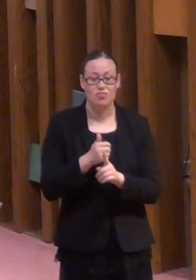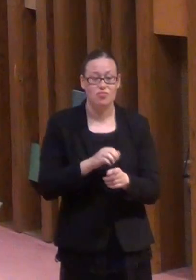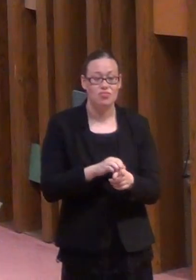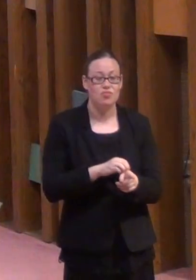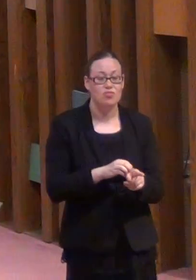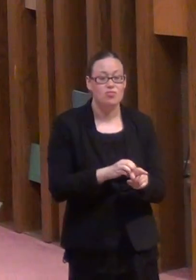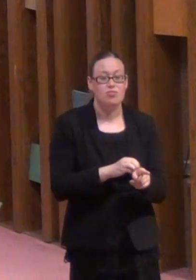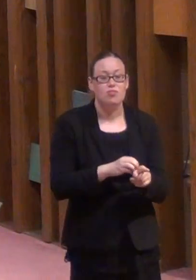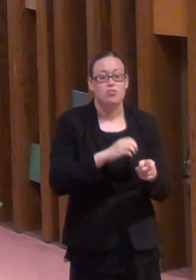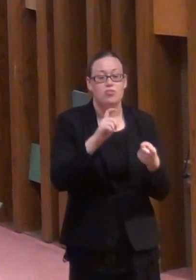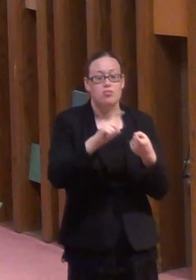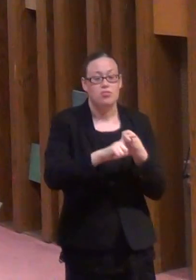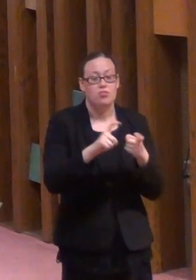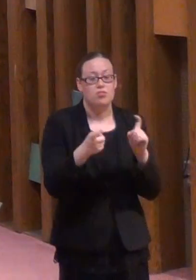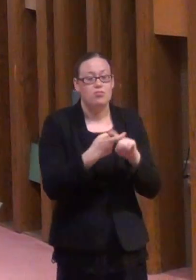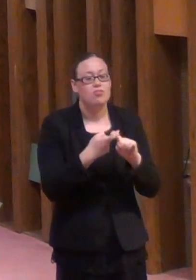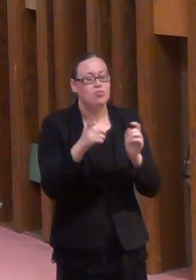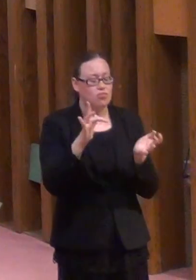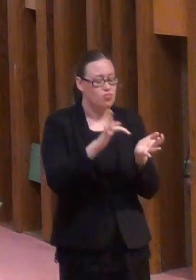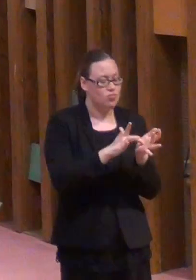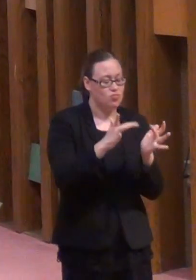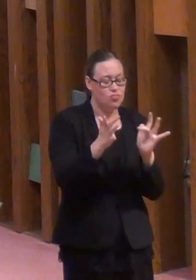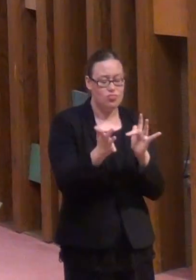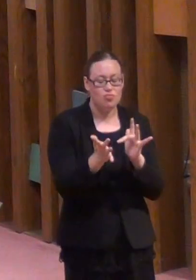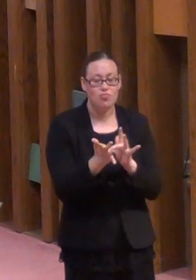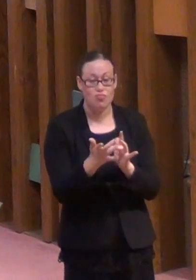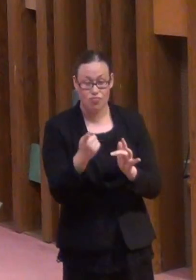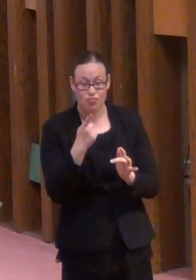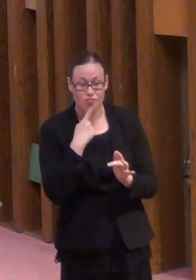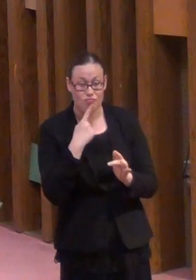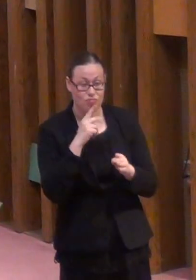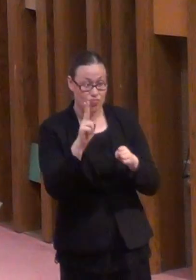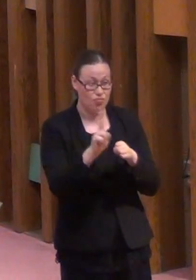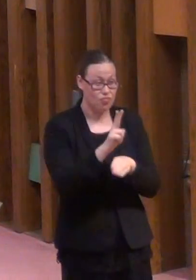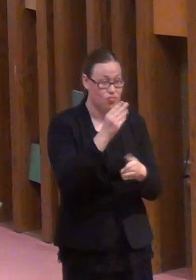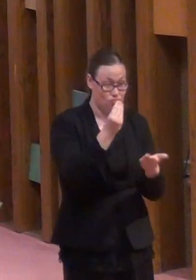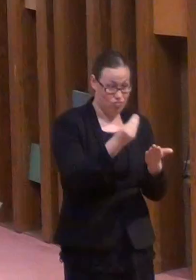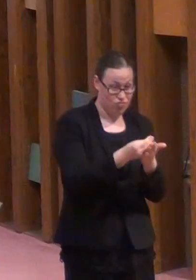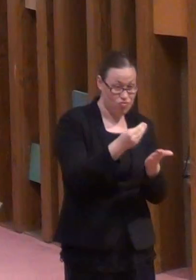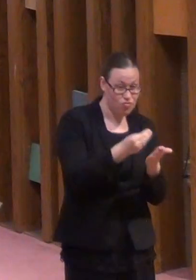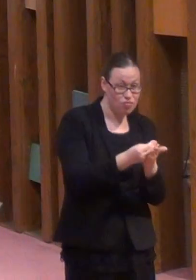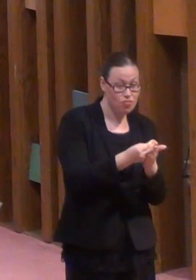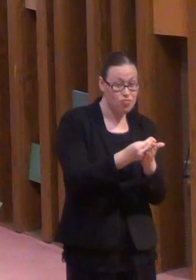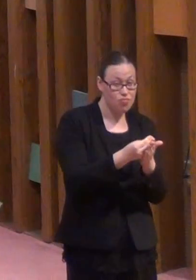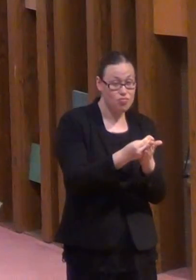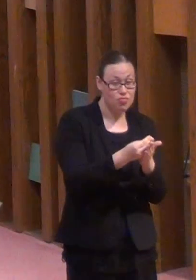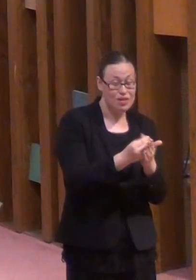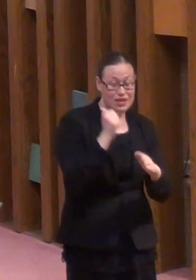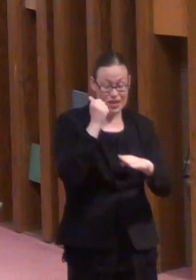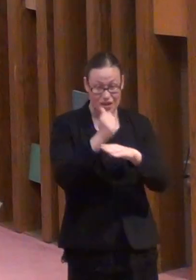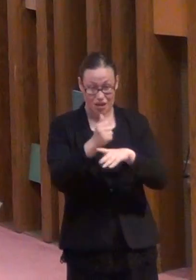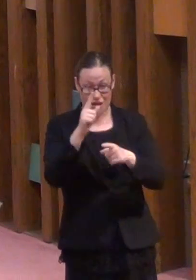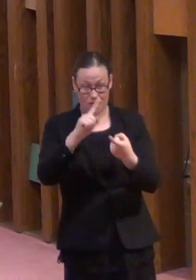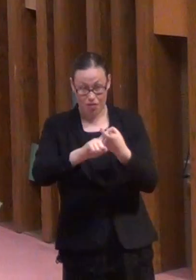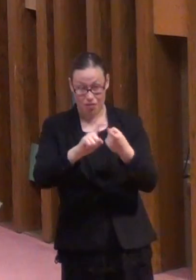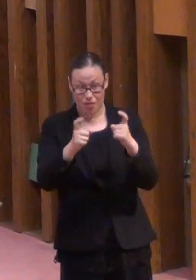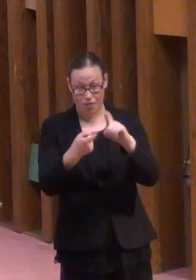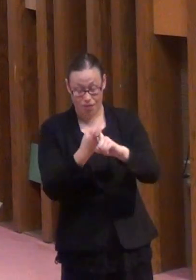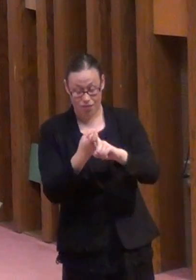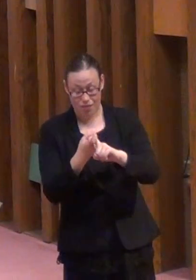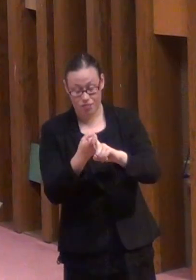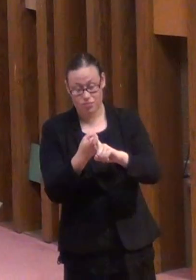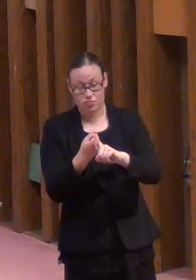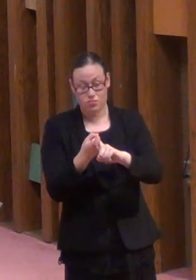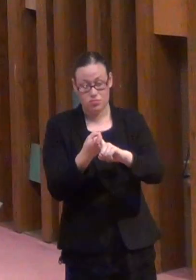Friends, Jesus said to us in the parable today, to use money to make friends, to